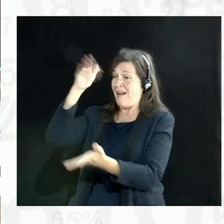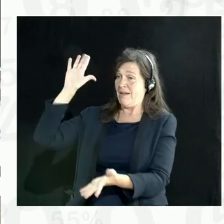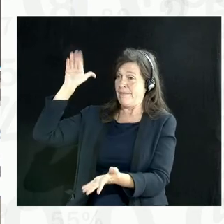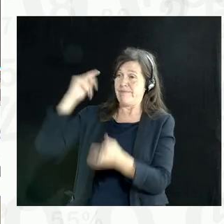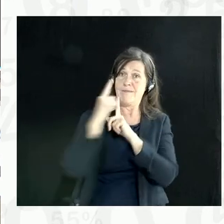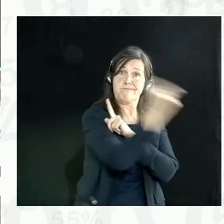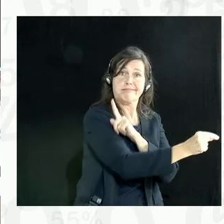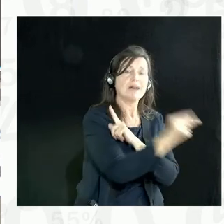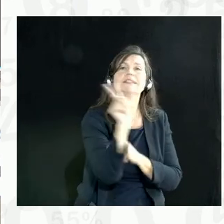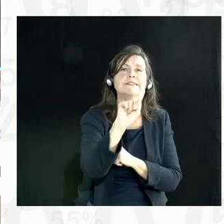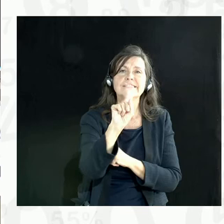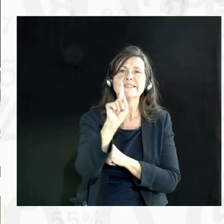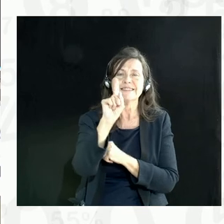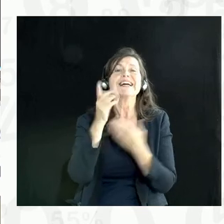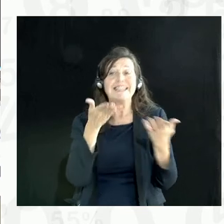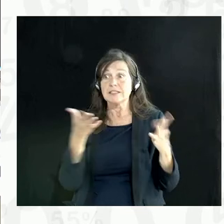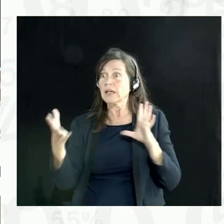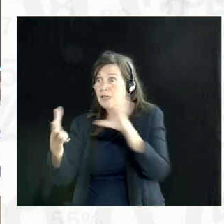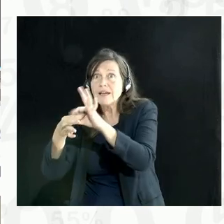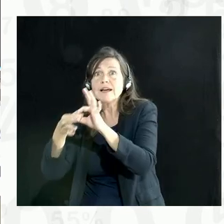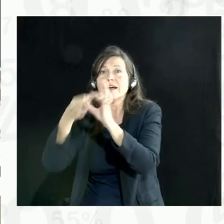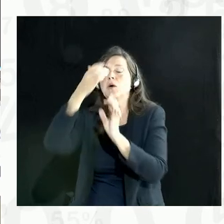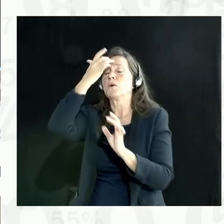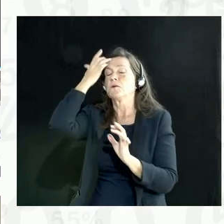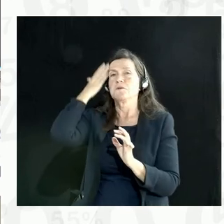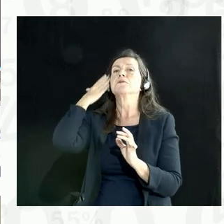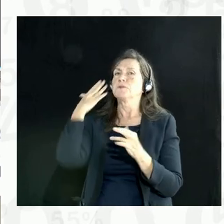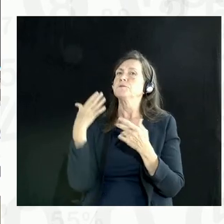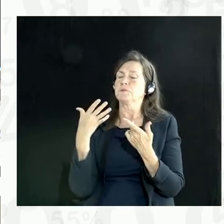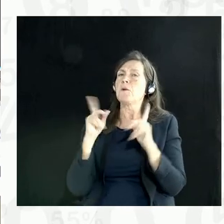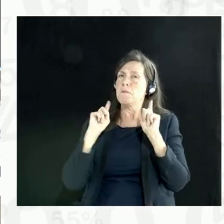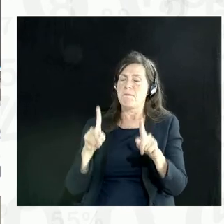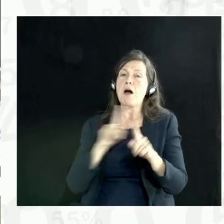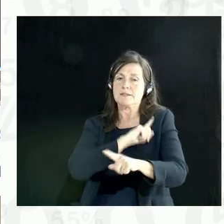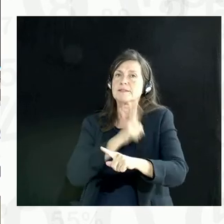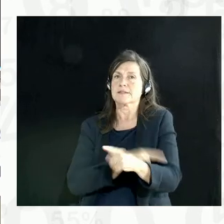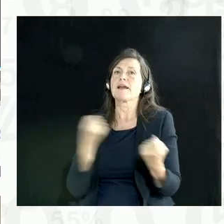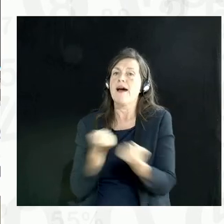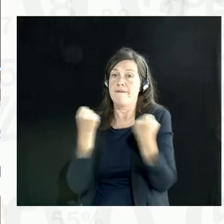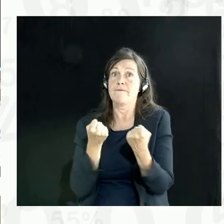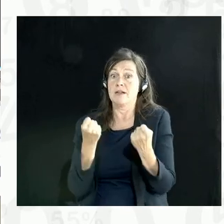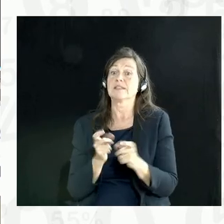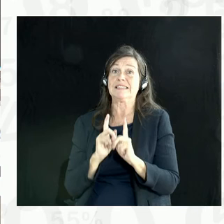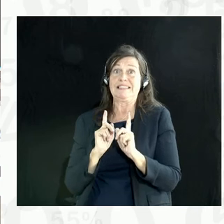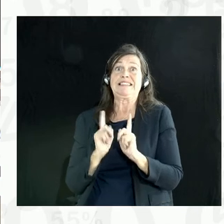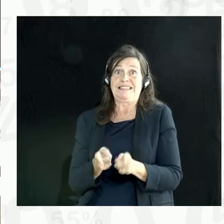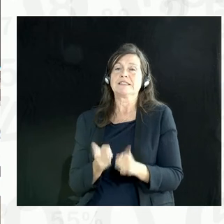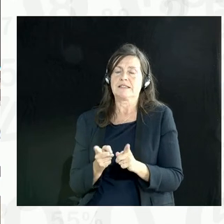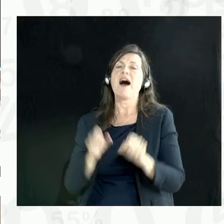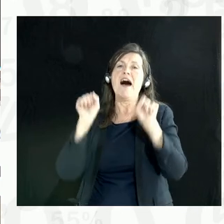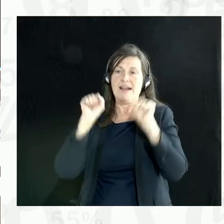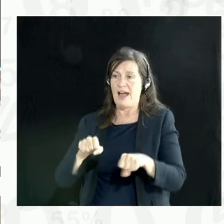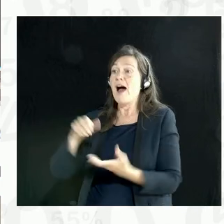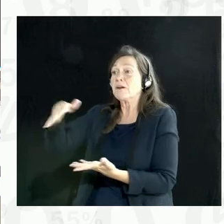which is there is a very important ground-up effort that must be made. And in this way, you can have your